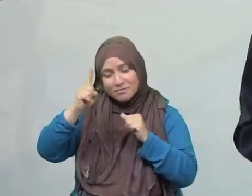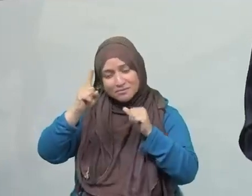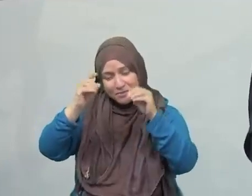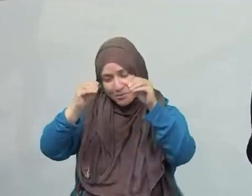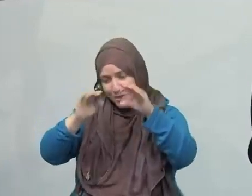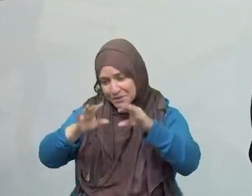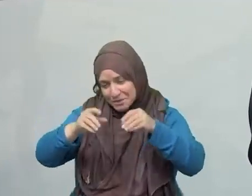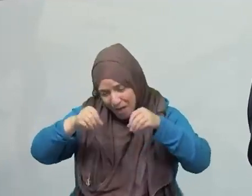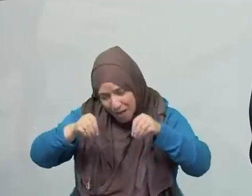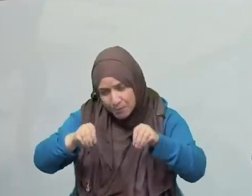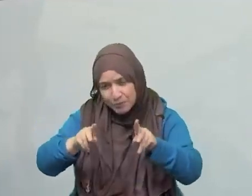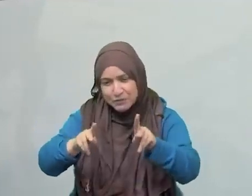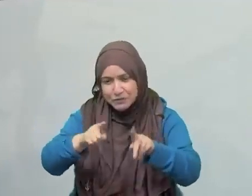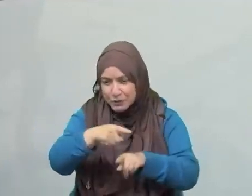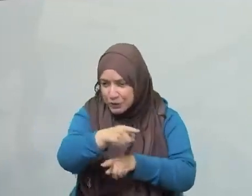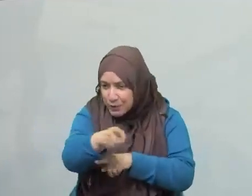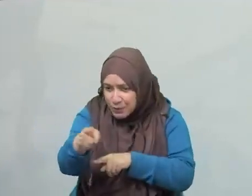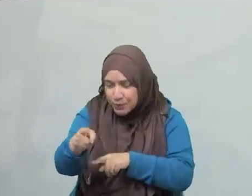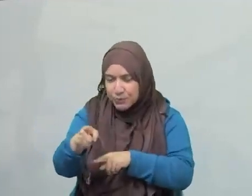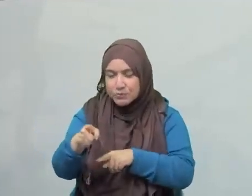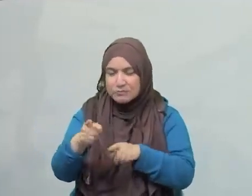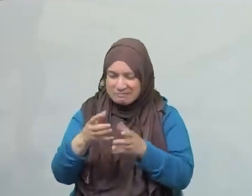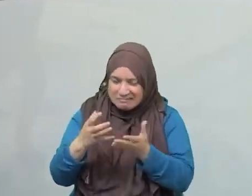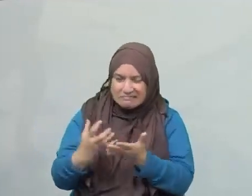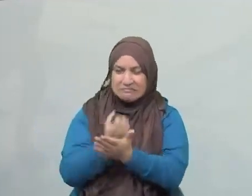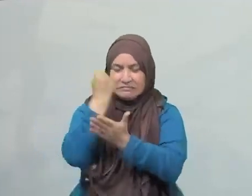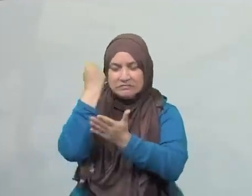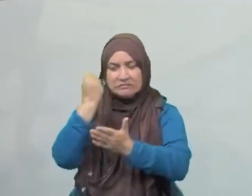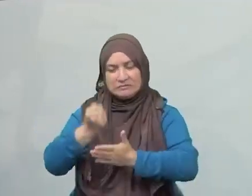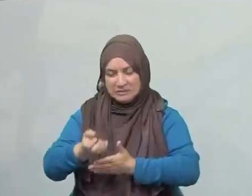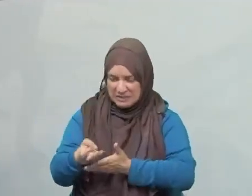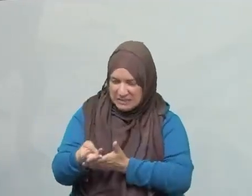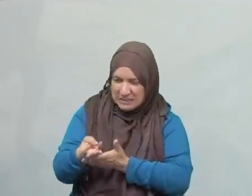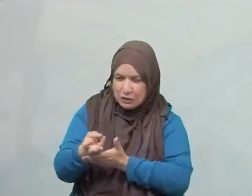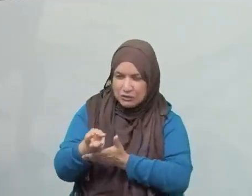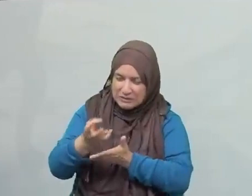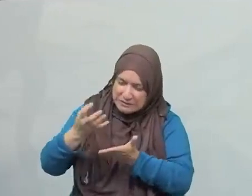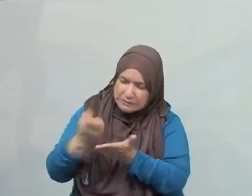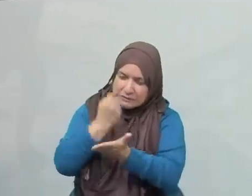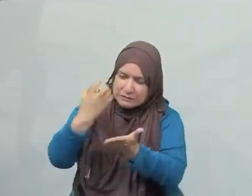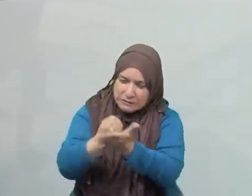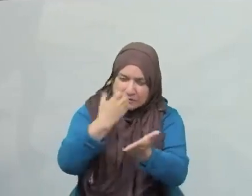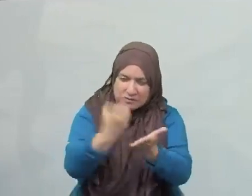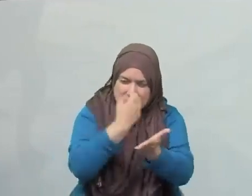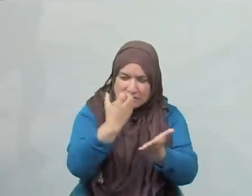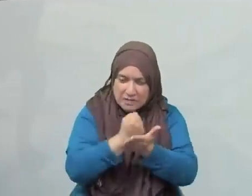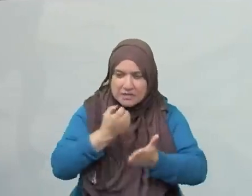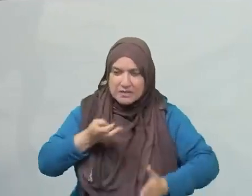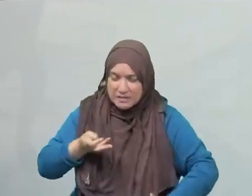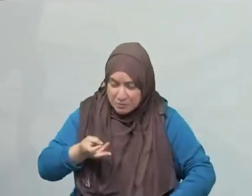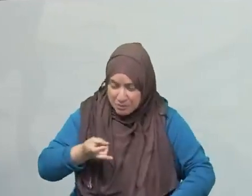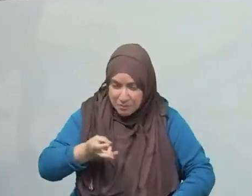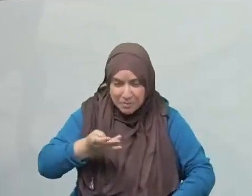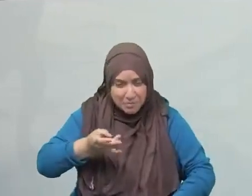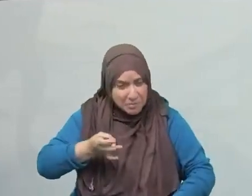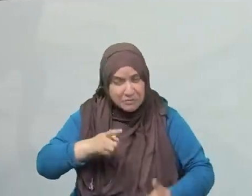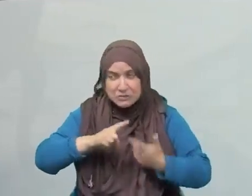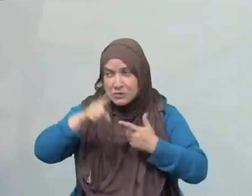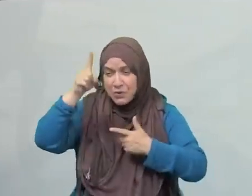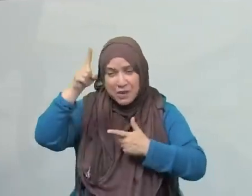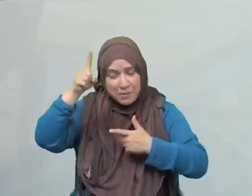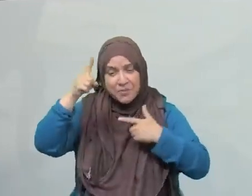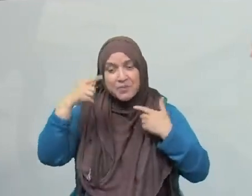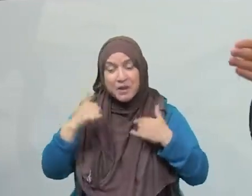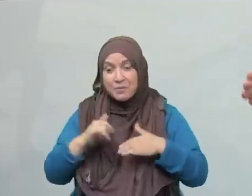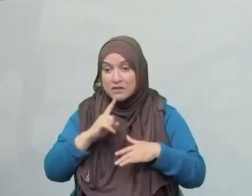and this is something that is really powerful to pay attention to with what the Prophet salallahu wasalam gave us of